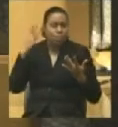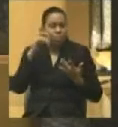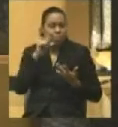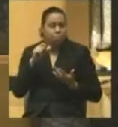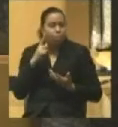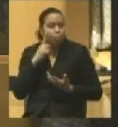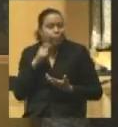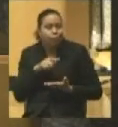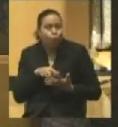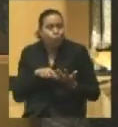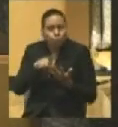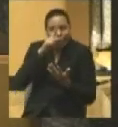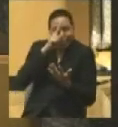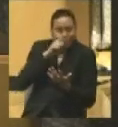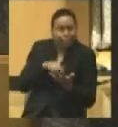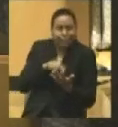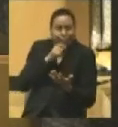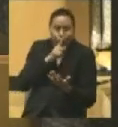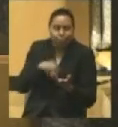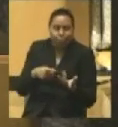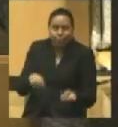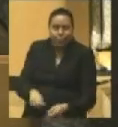they didn't look like what we imagined. Thank you.